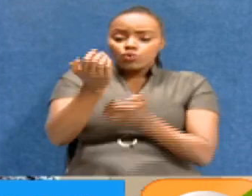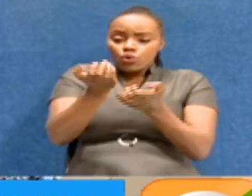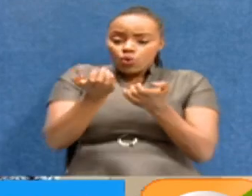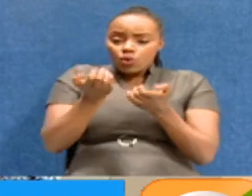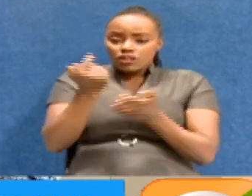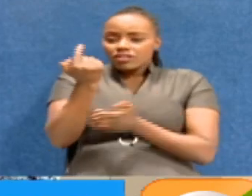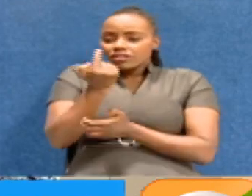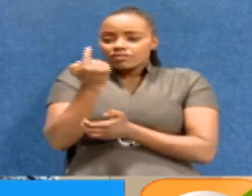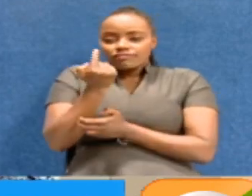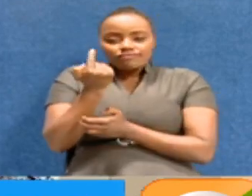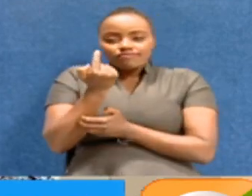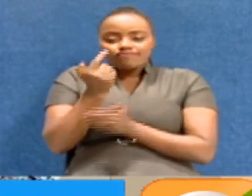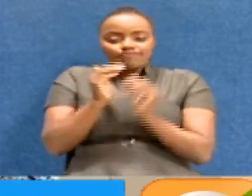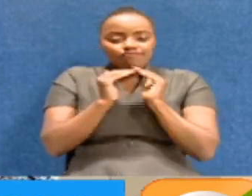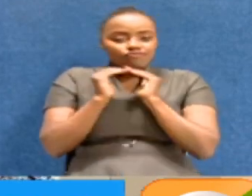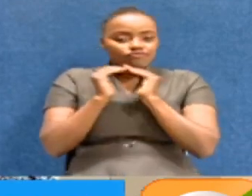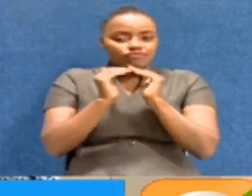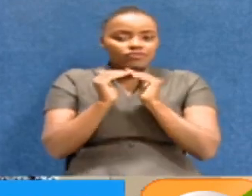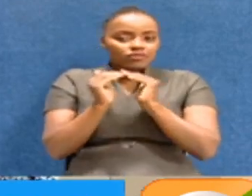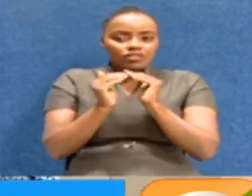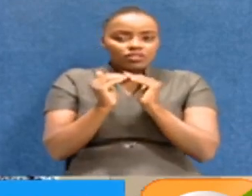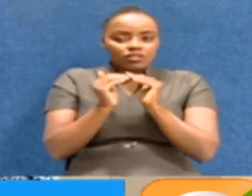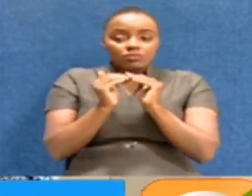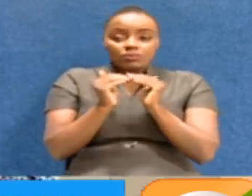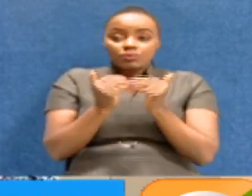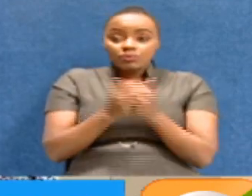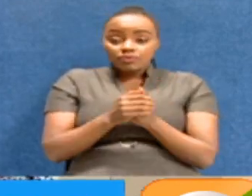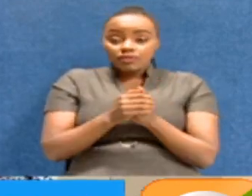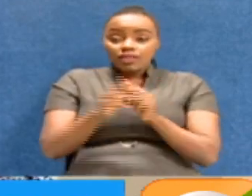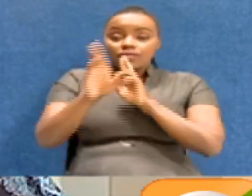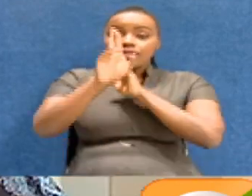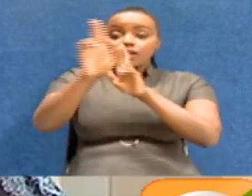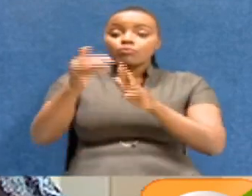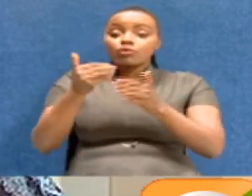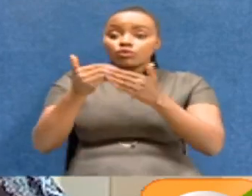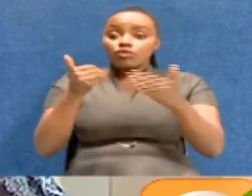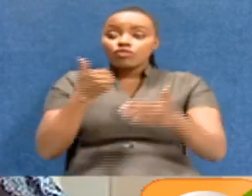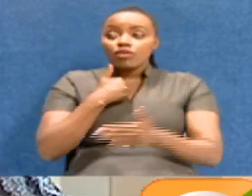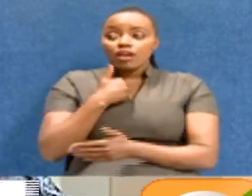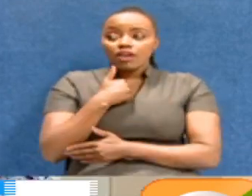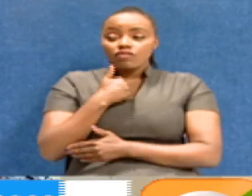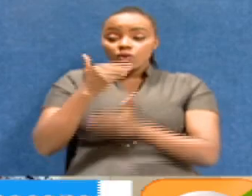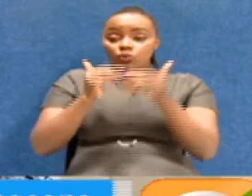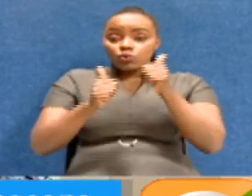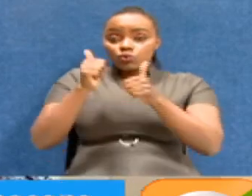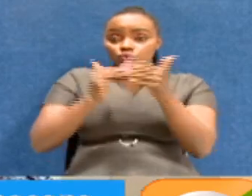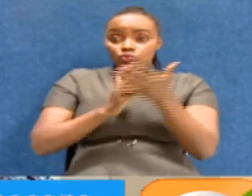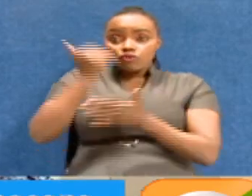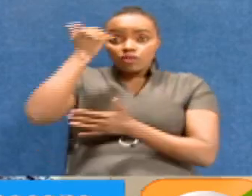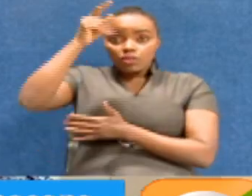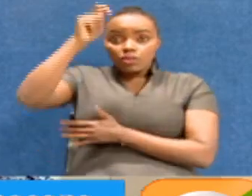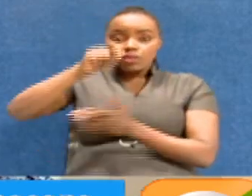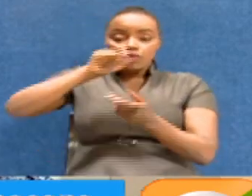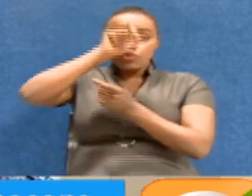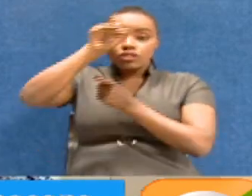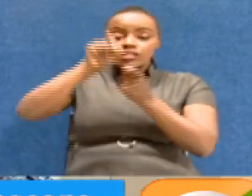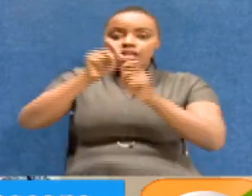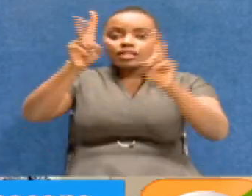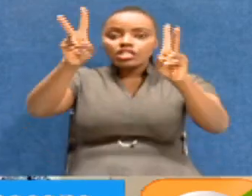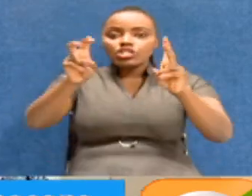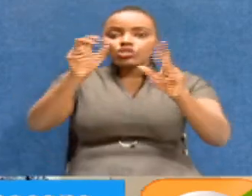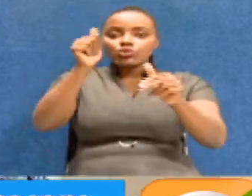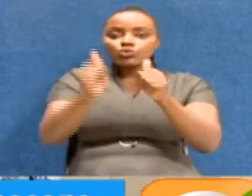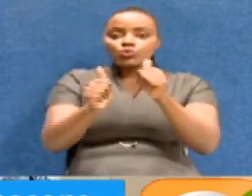be fair to the judiciary because there was a report that was issued by the judiciary on certain matters